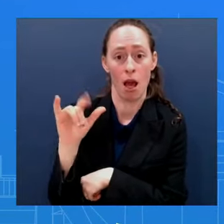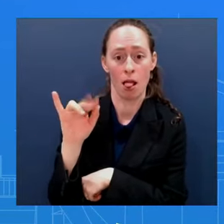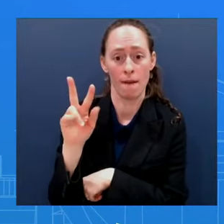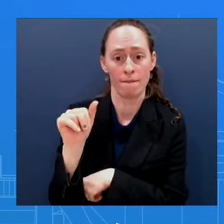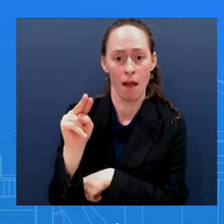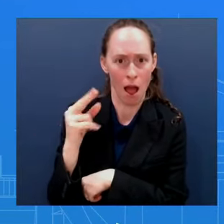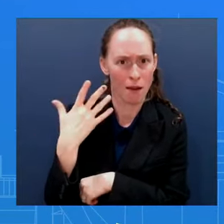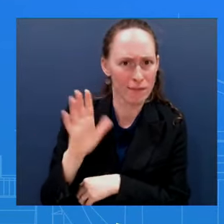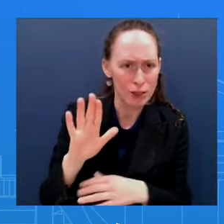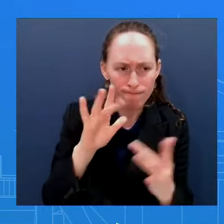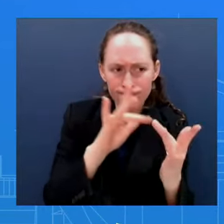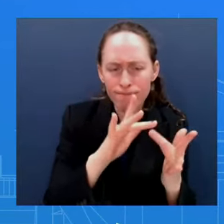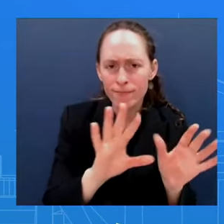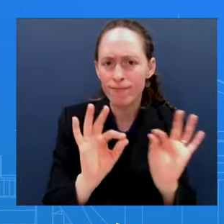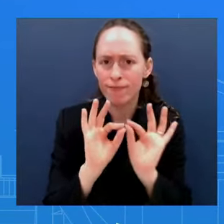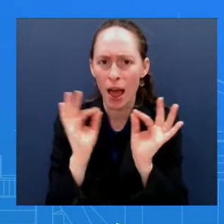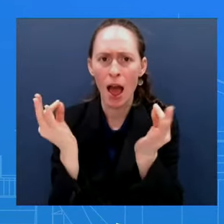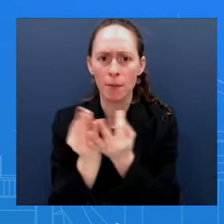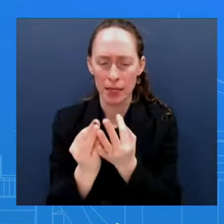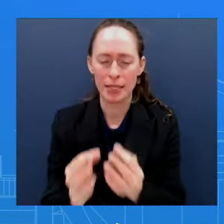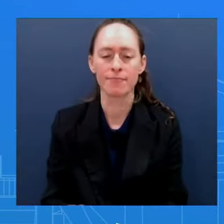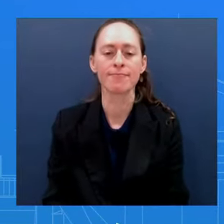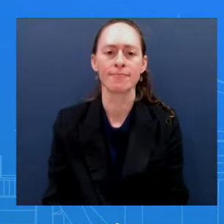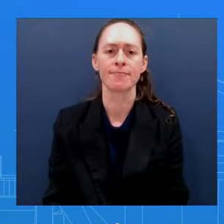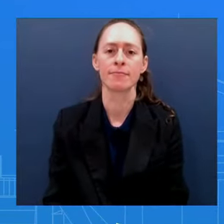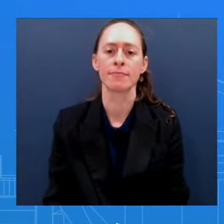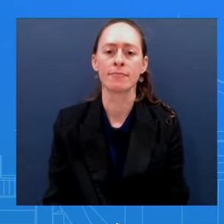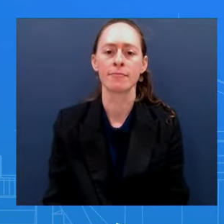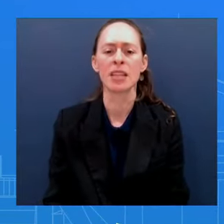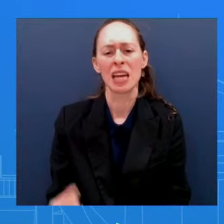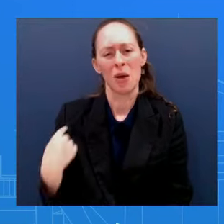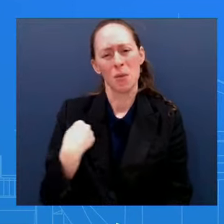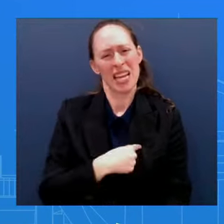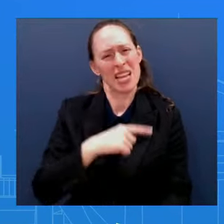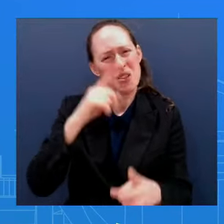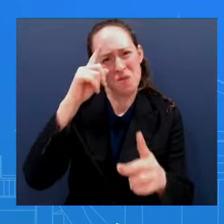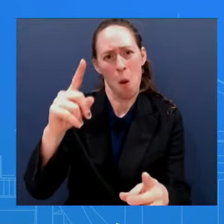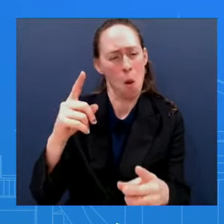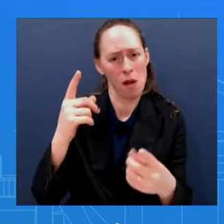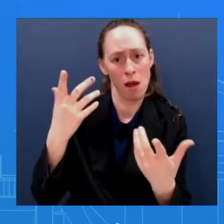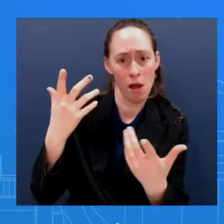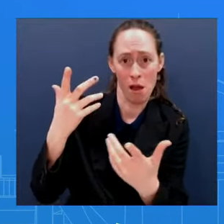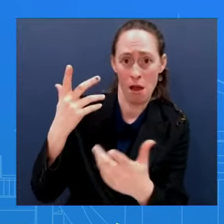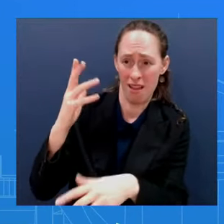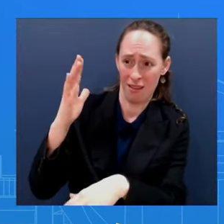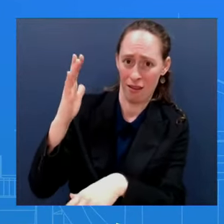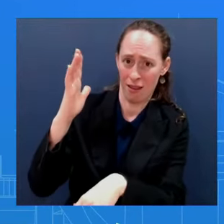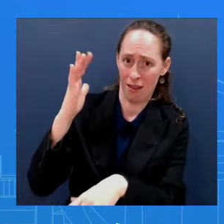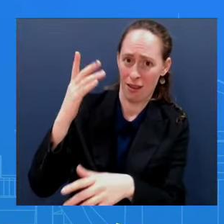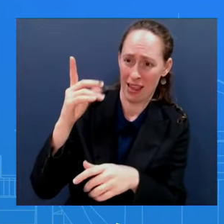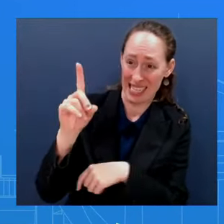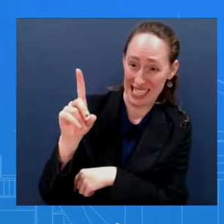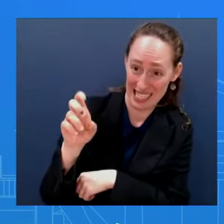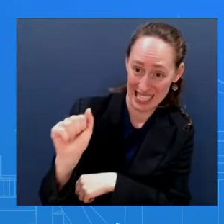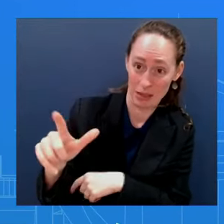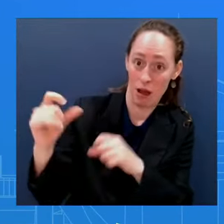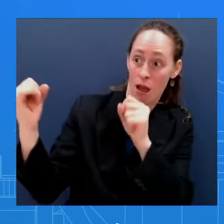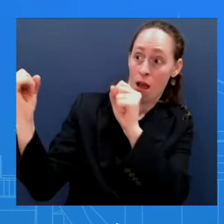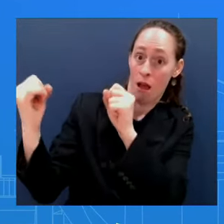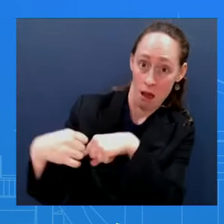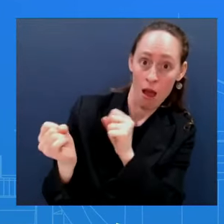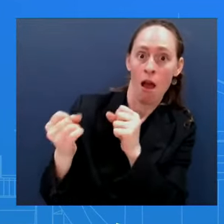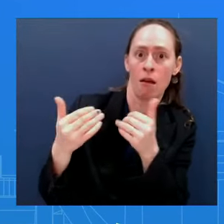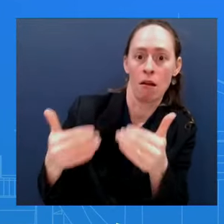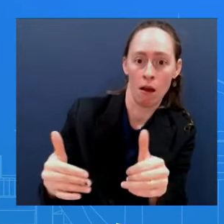this deal in place Is so that you can provide for the safe and secure passage of hostages out Yes, it's true, and we're glad that two hostages were